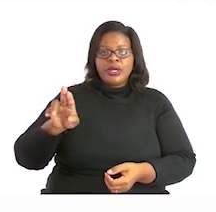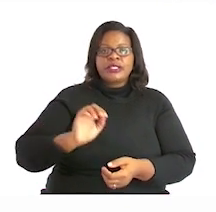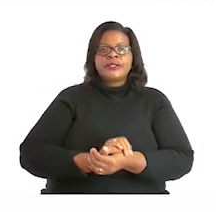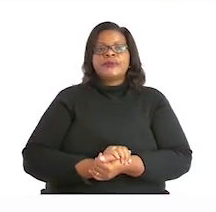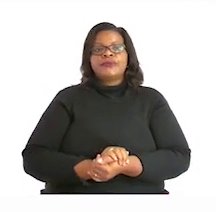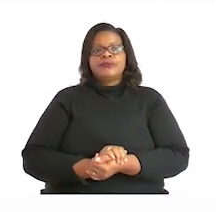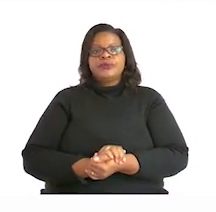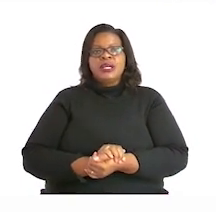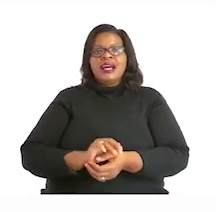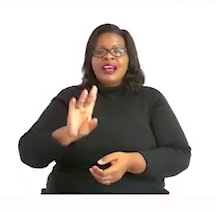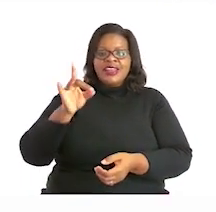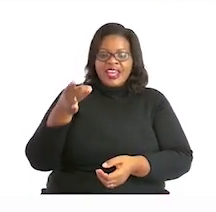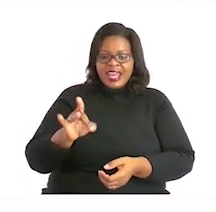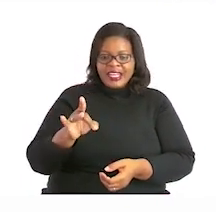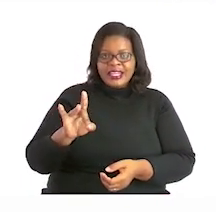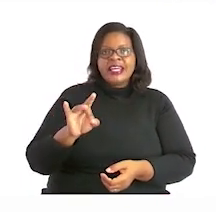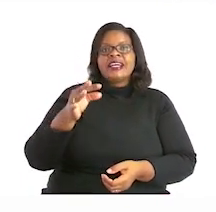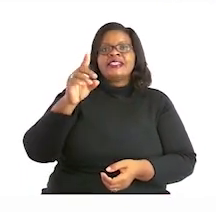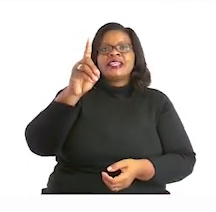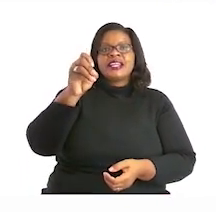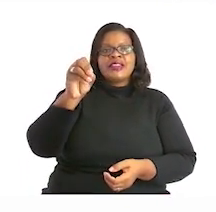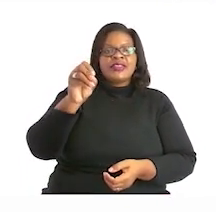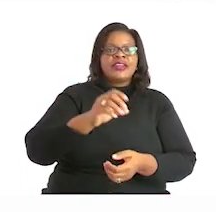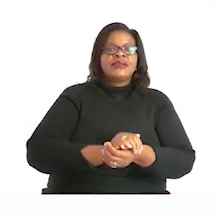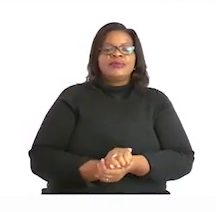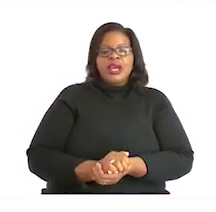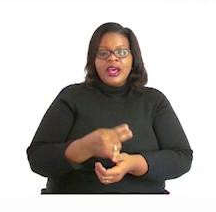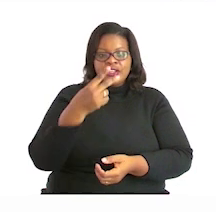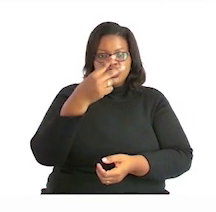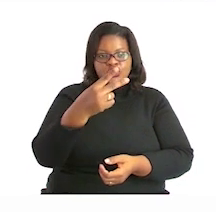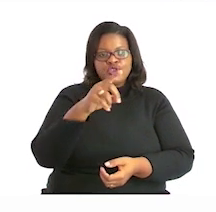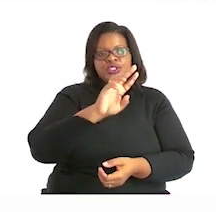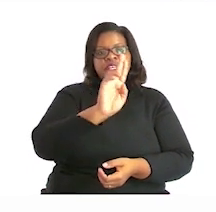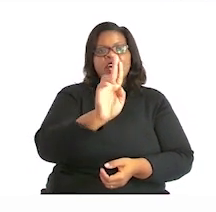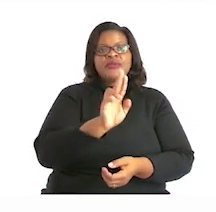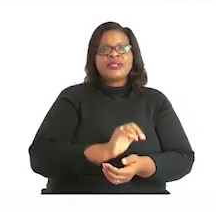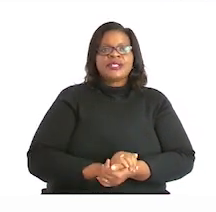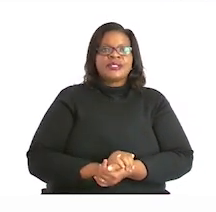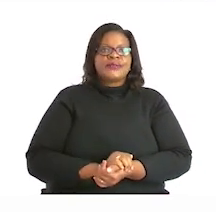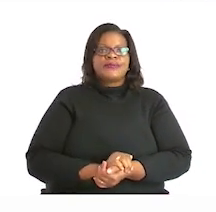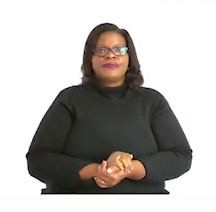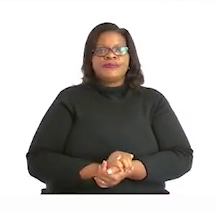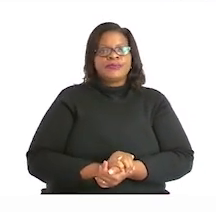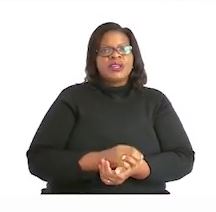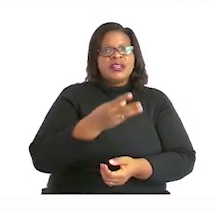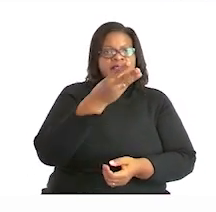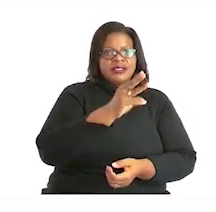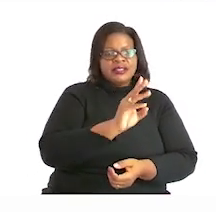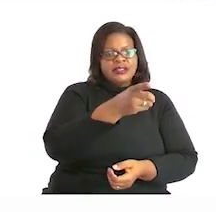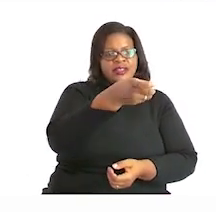the eight is a ten, the two is a hundred, the six